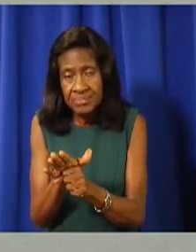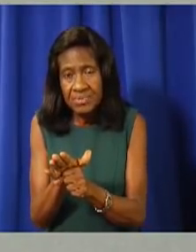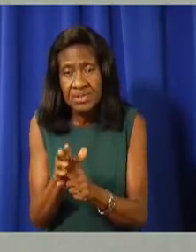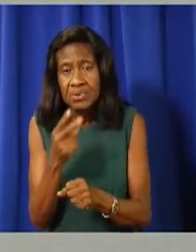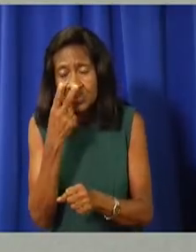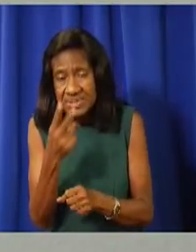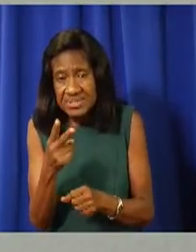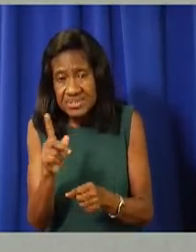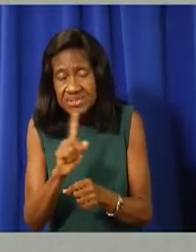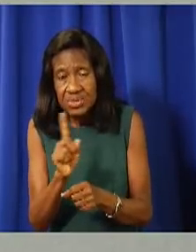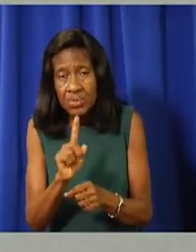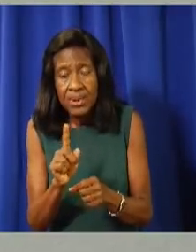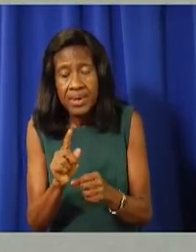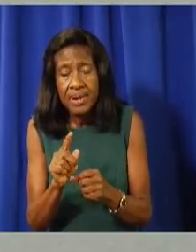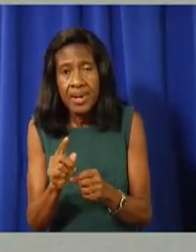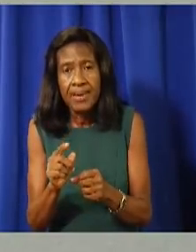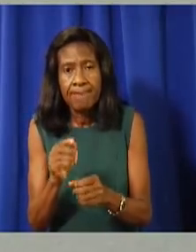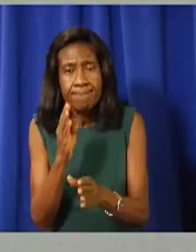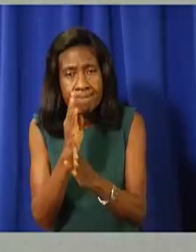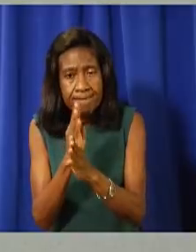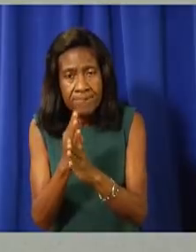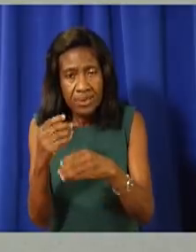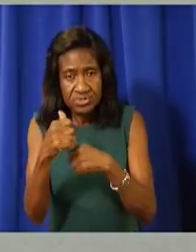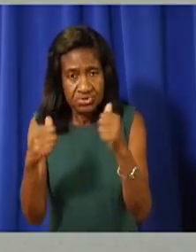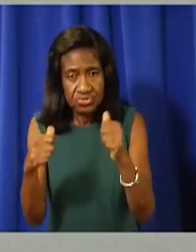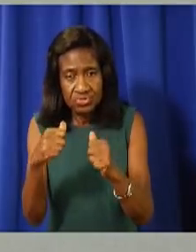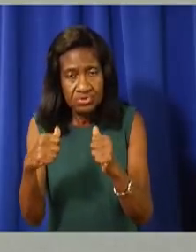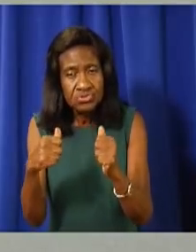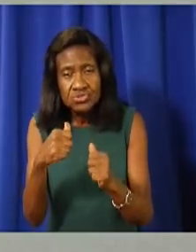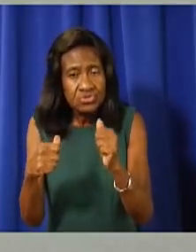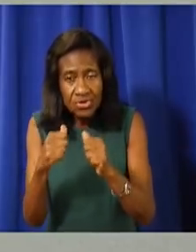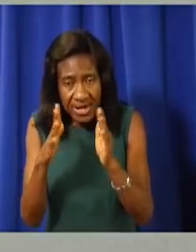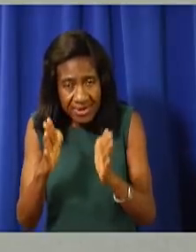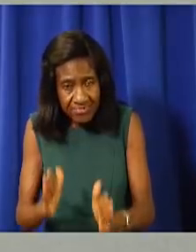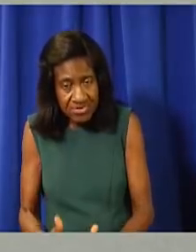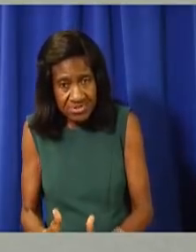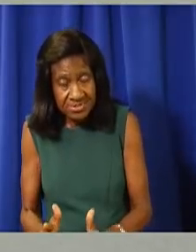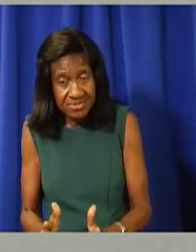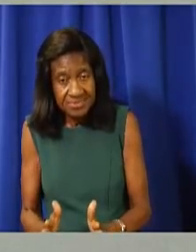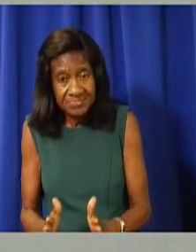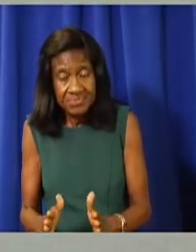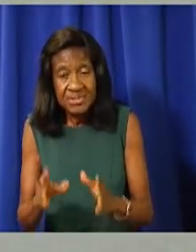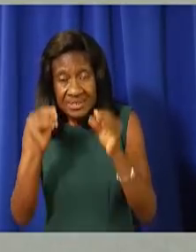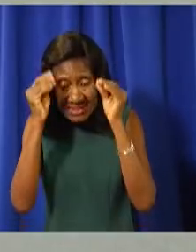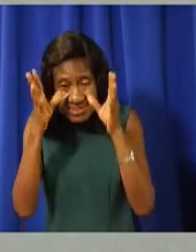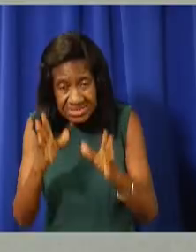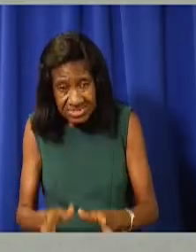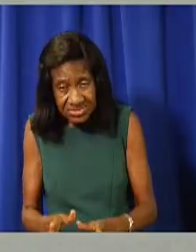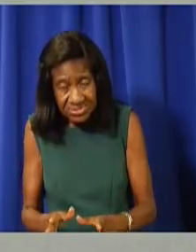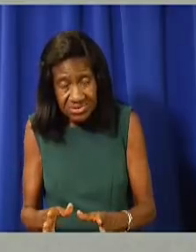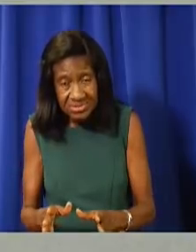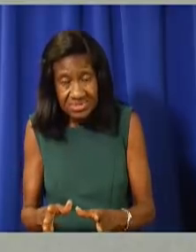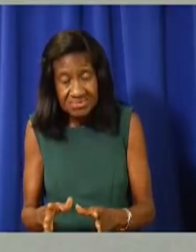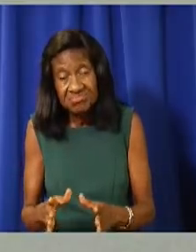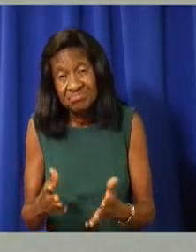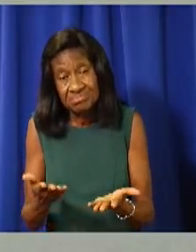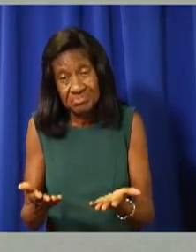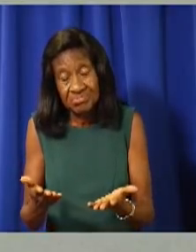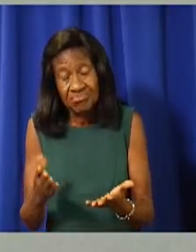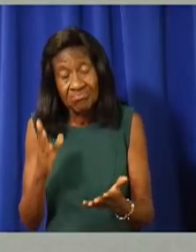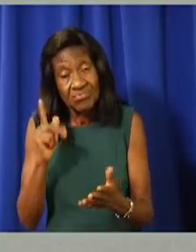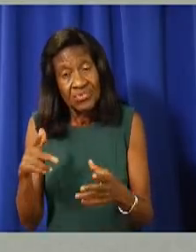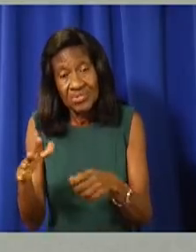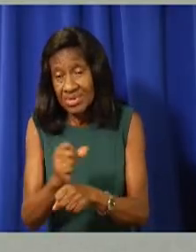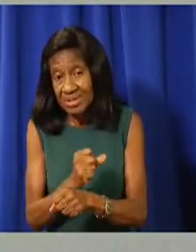have lost their lives having contracted COVID. So teachers, support staff, bus drivers, arguably all need to get